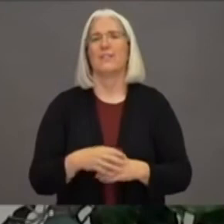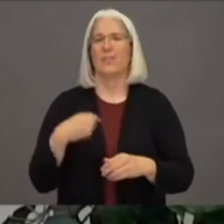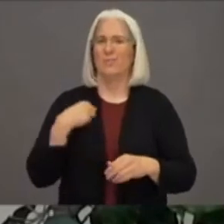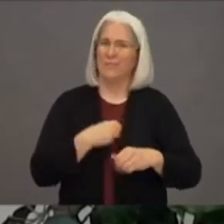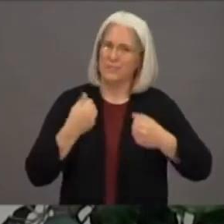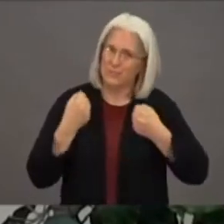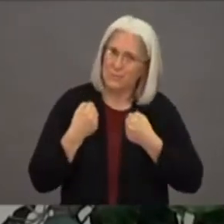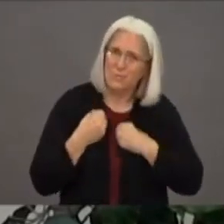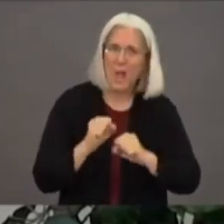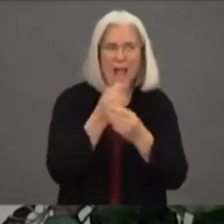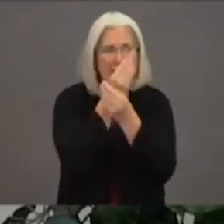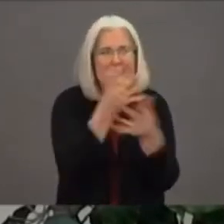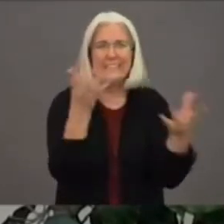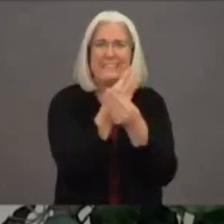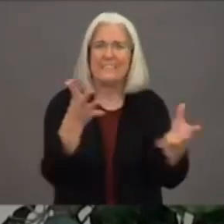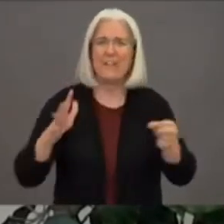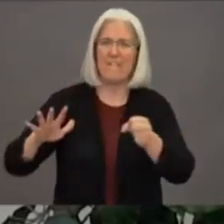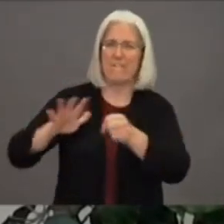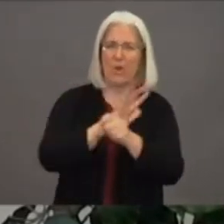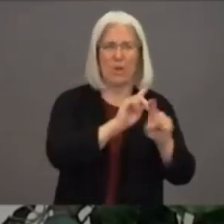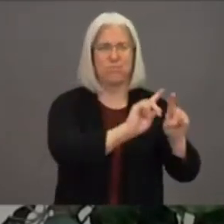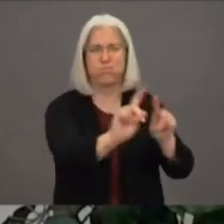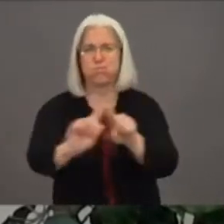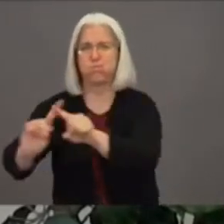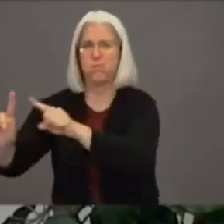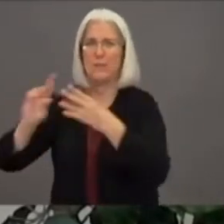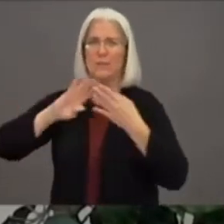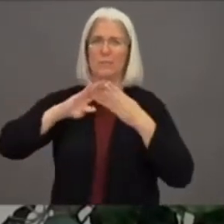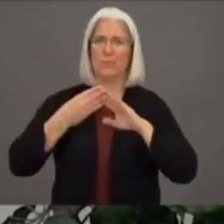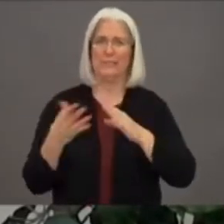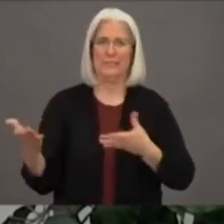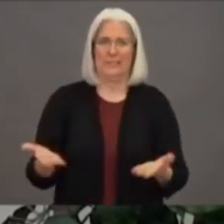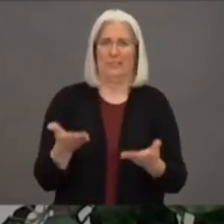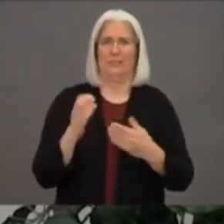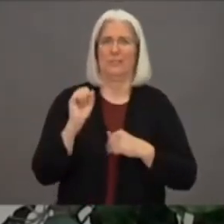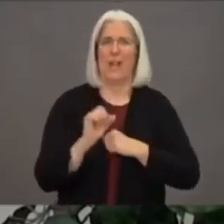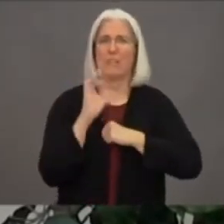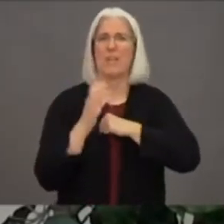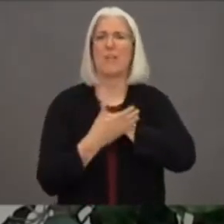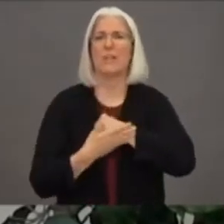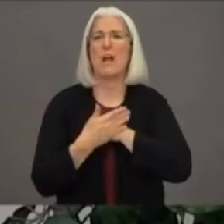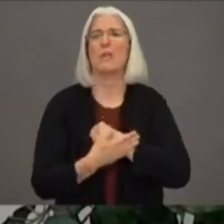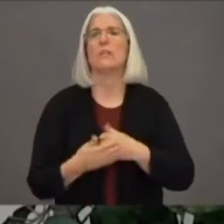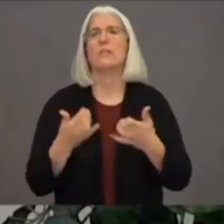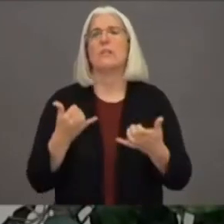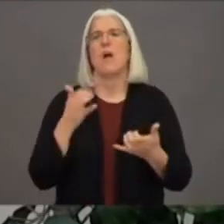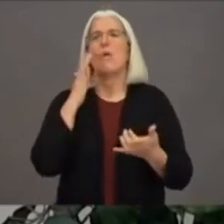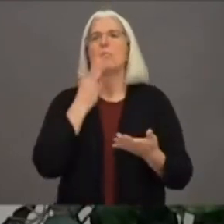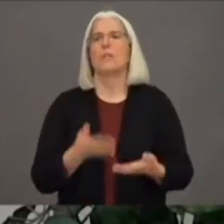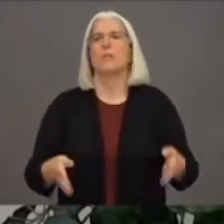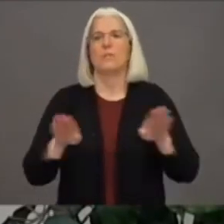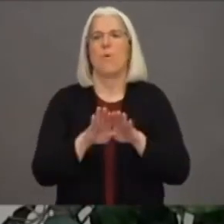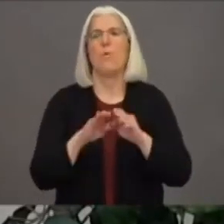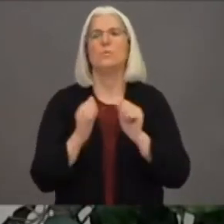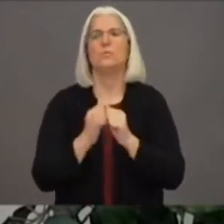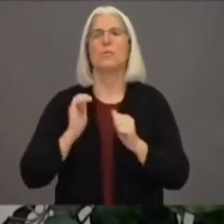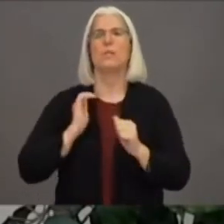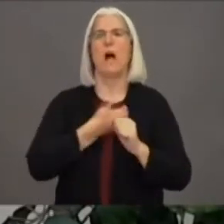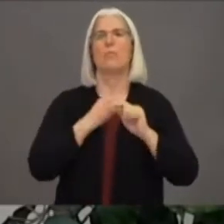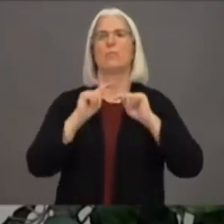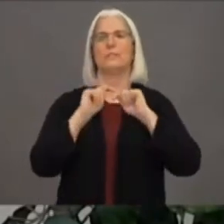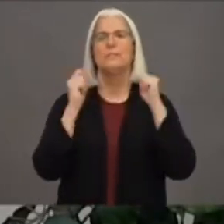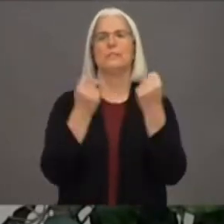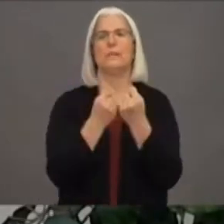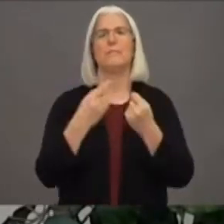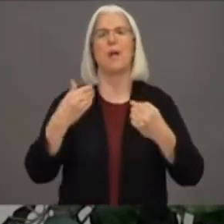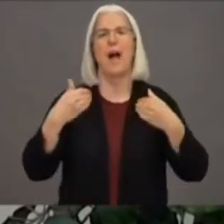meet everyone's needs. We're doing our best to get the information out in all the languages that I mentioned. And we are going to be closing